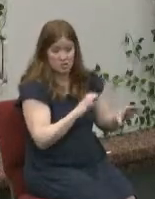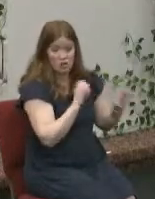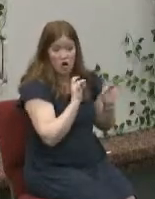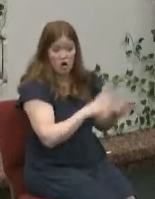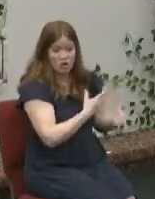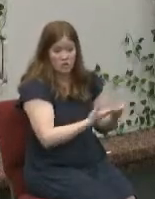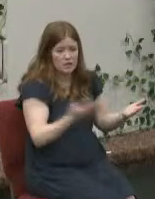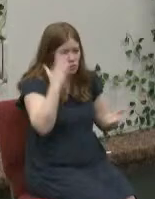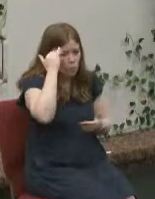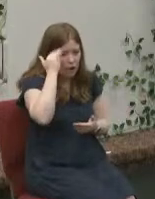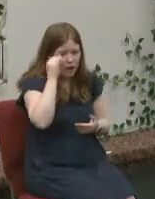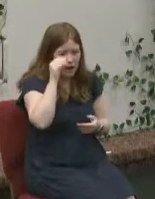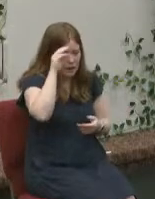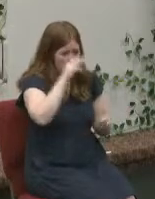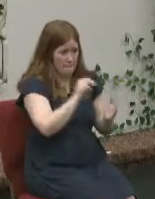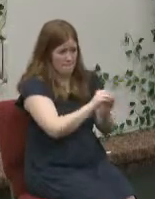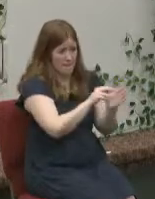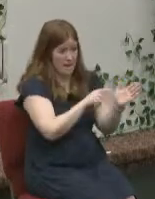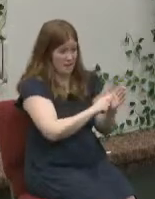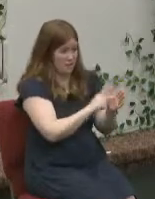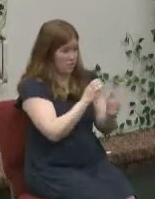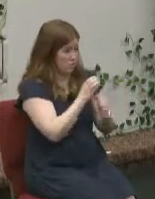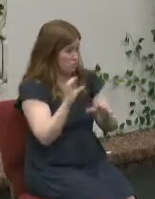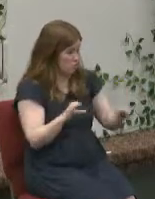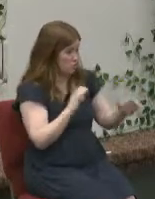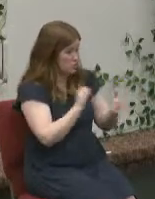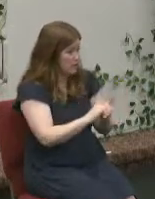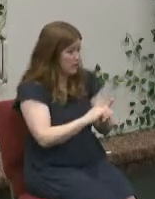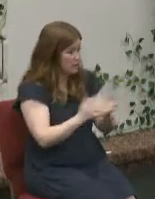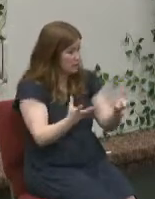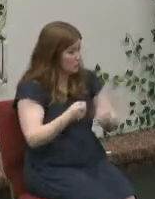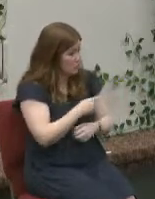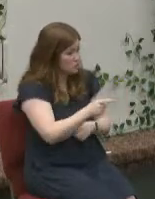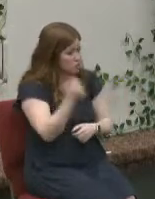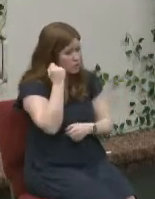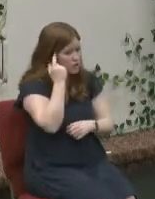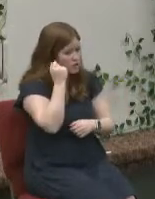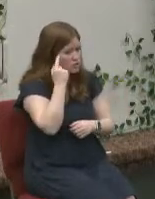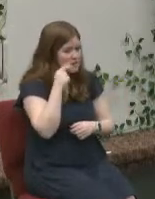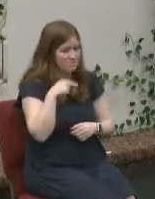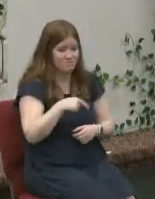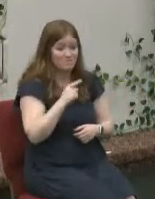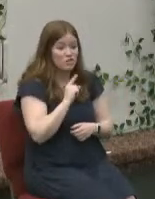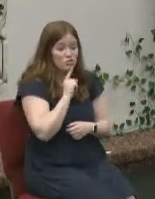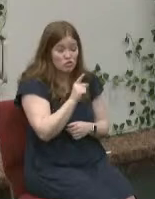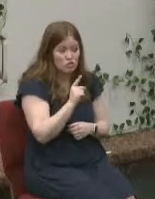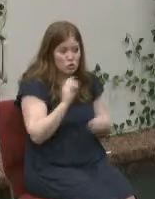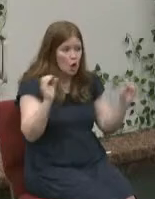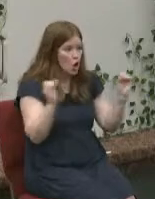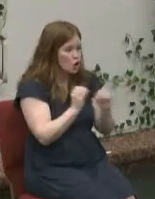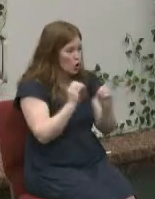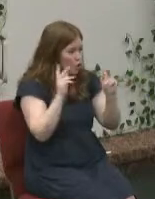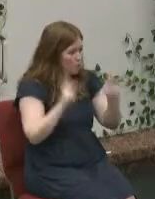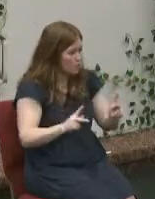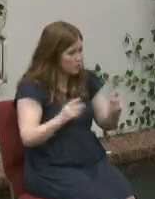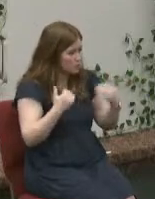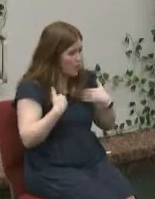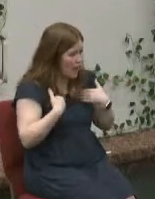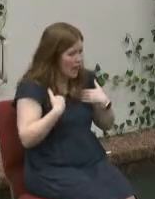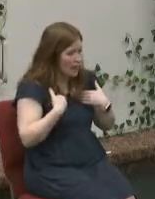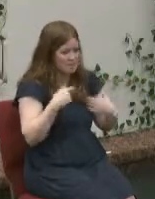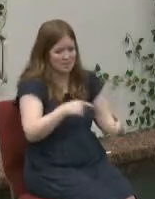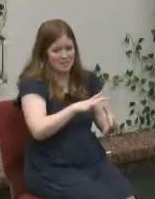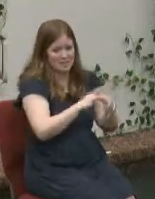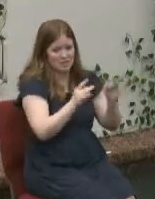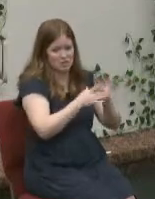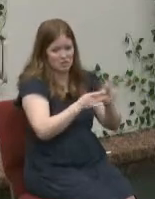of the book and at the end of the book you know why because he wants you to know this it's true nobody would put these stories